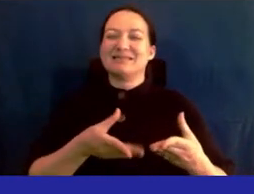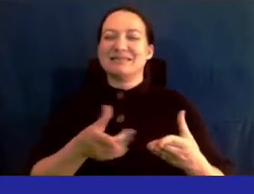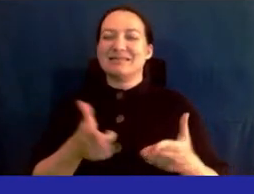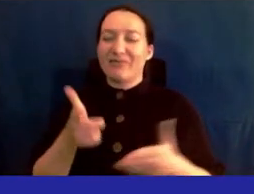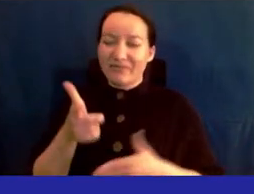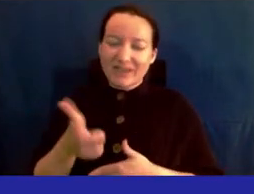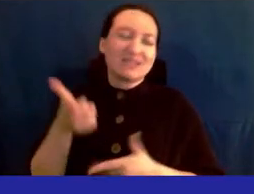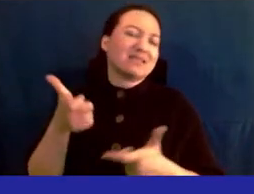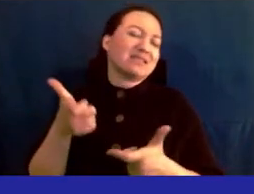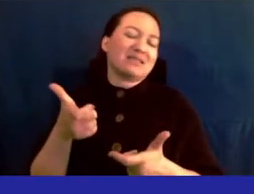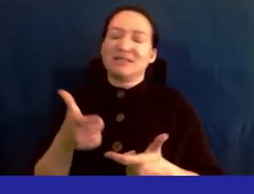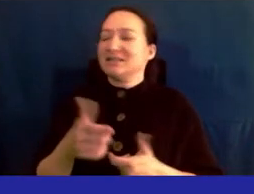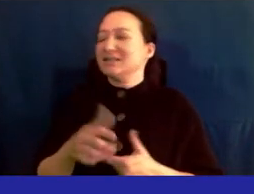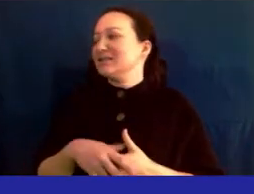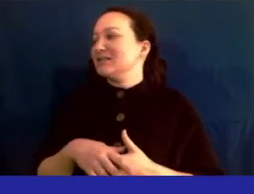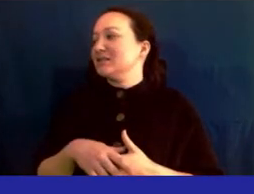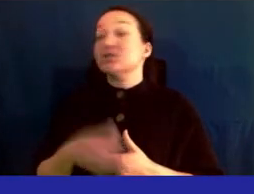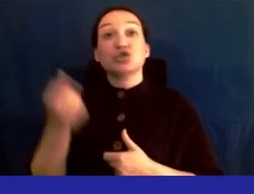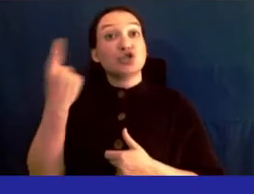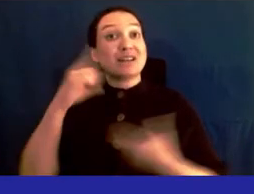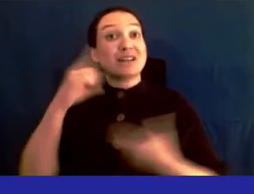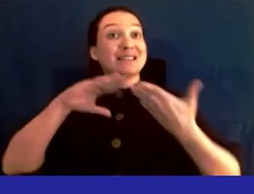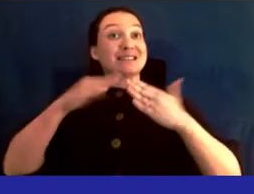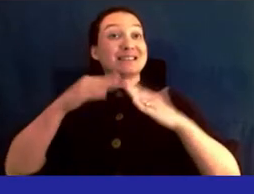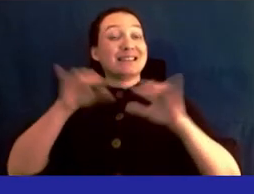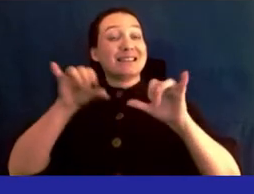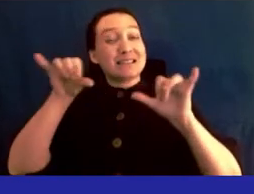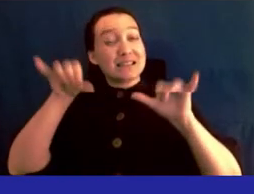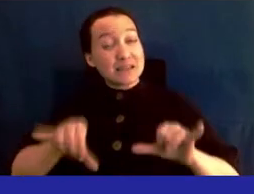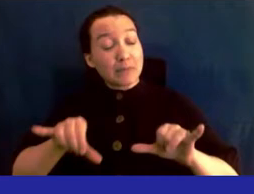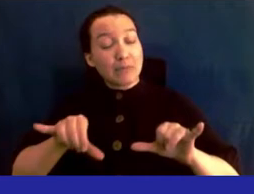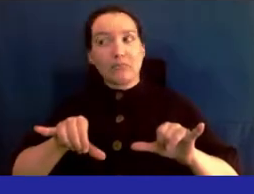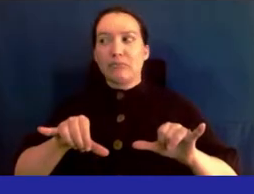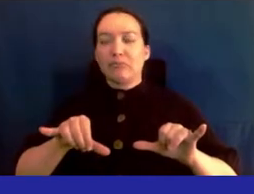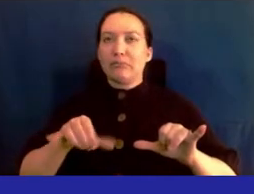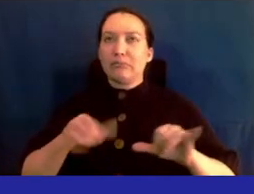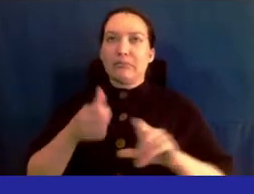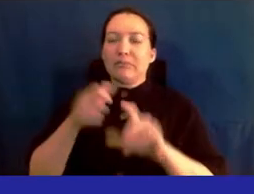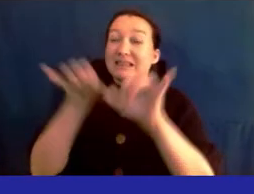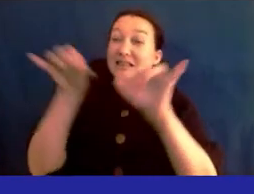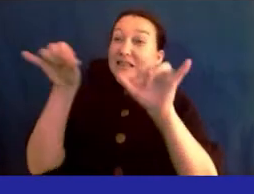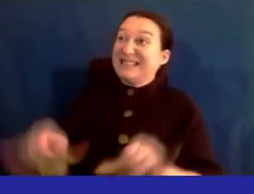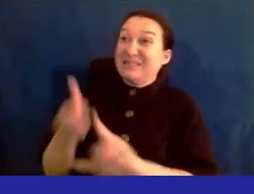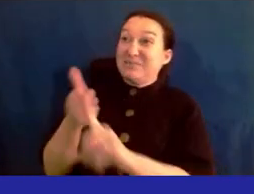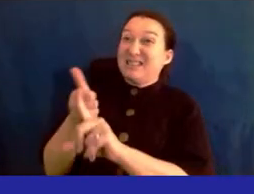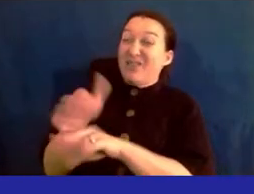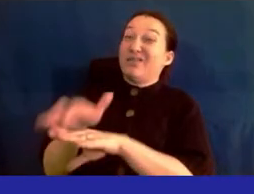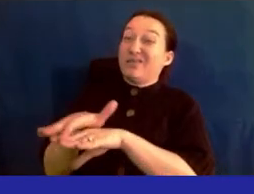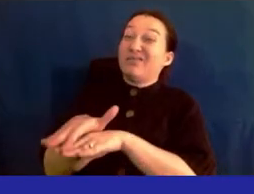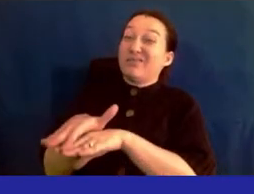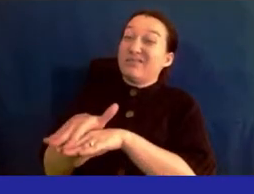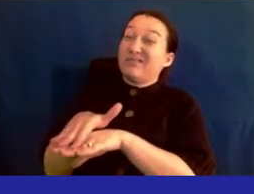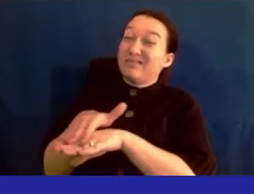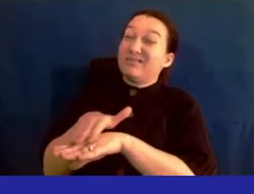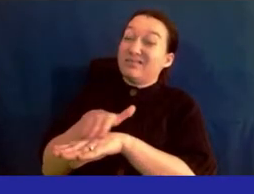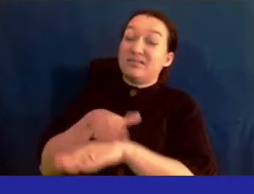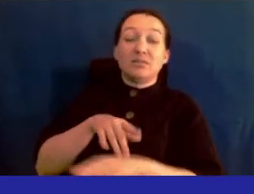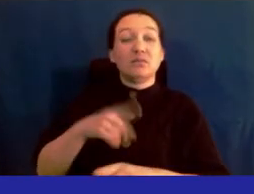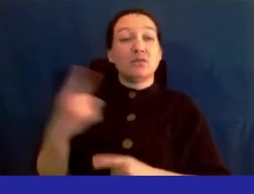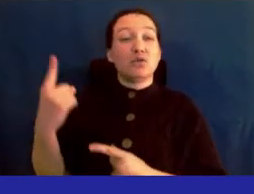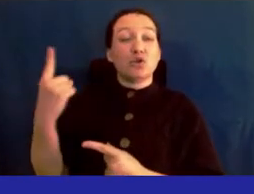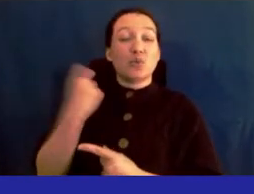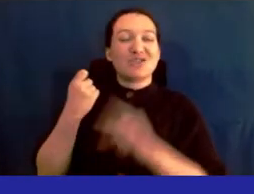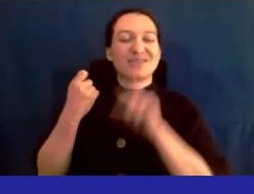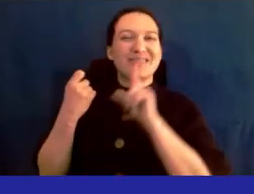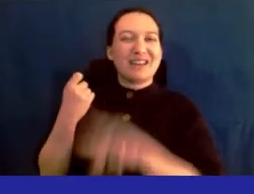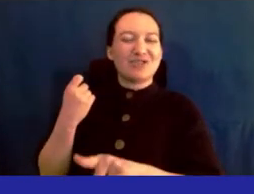You all understand that the city system, you know, is not a quick system for answering any question.